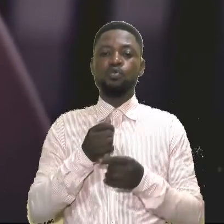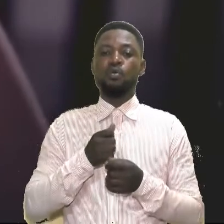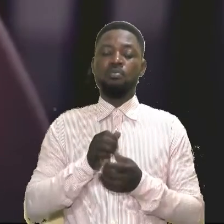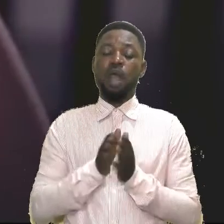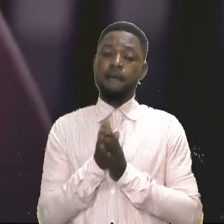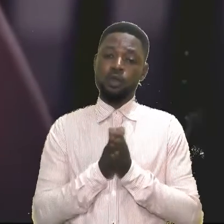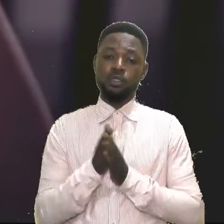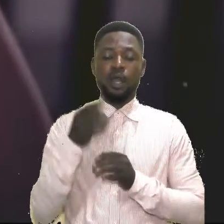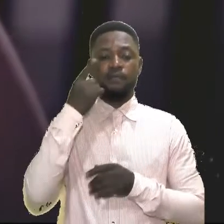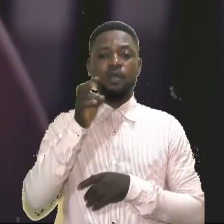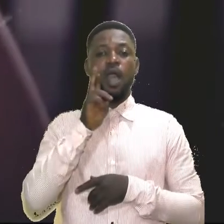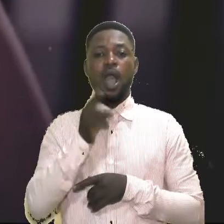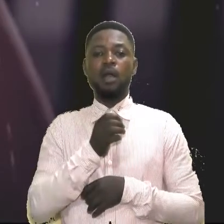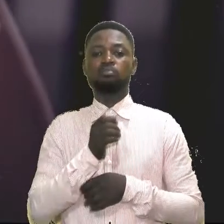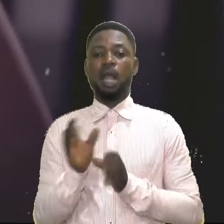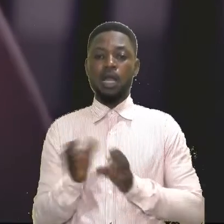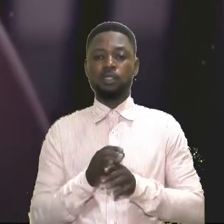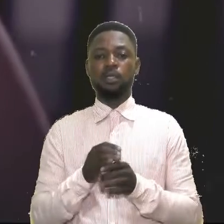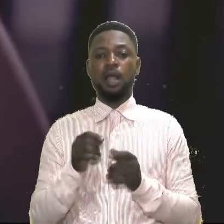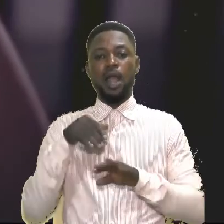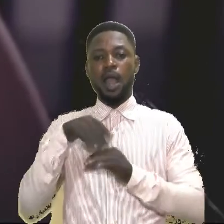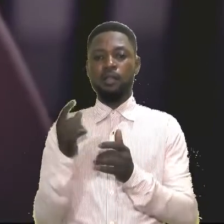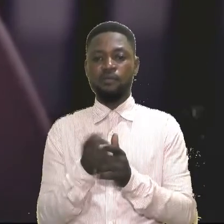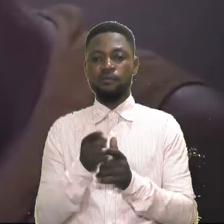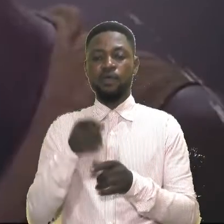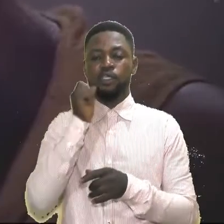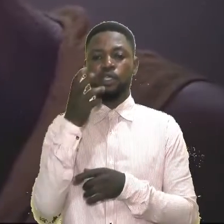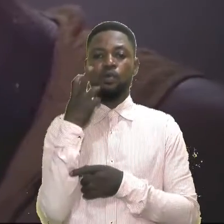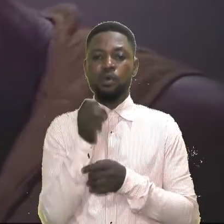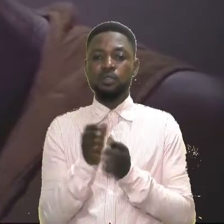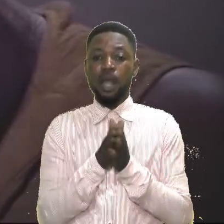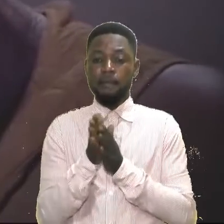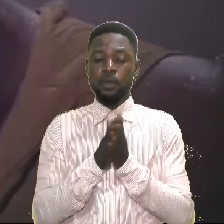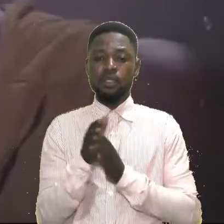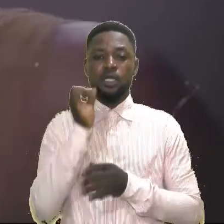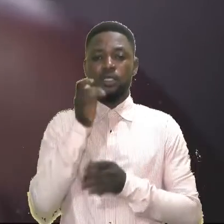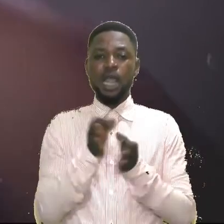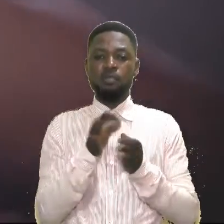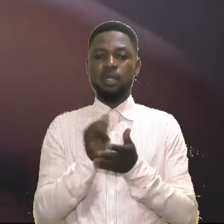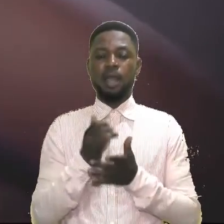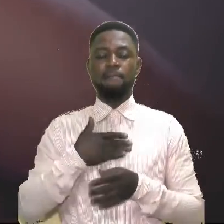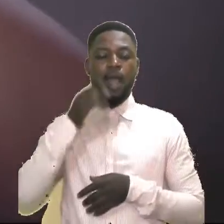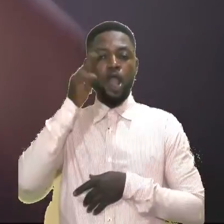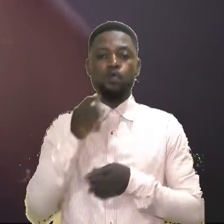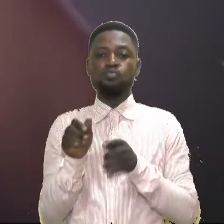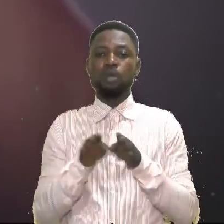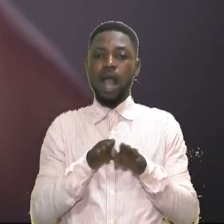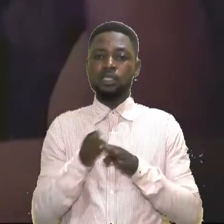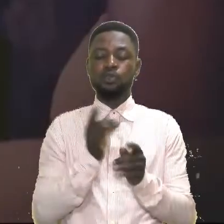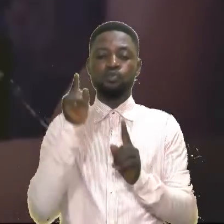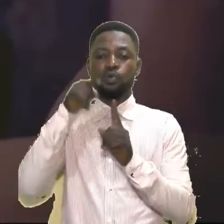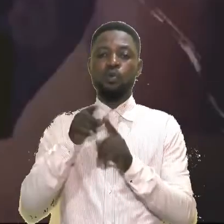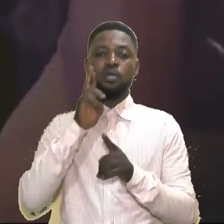to apologize for her actions. At first, she was apologetic. She explained that my uncle's attitude